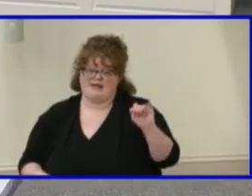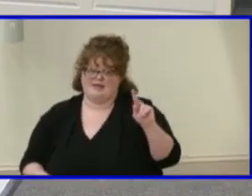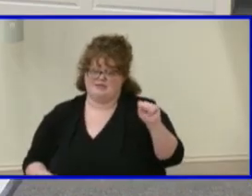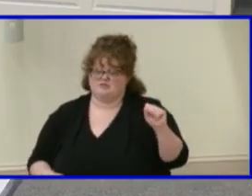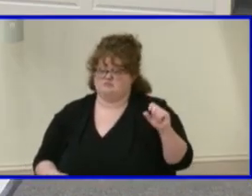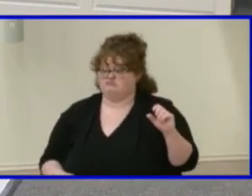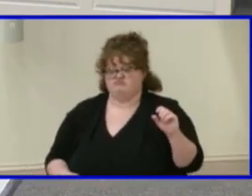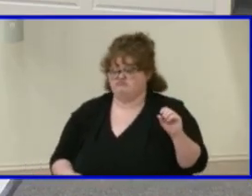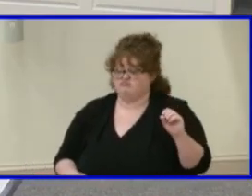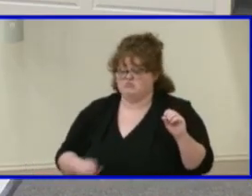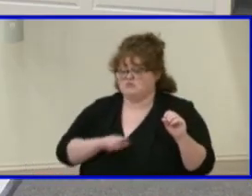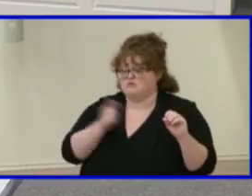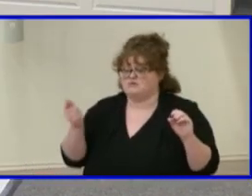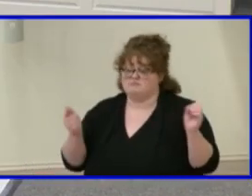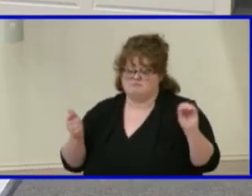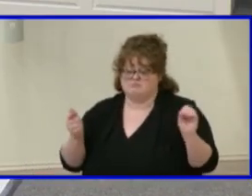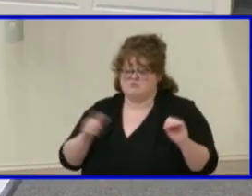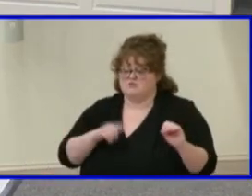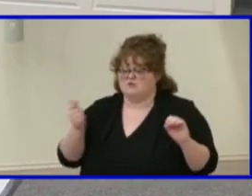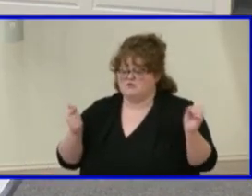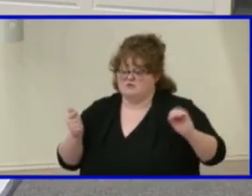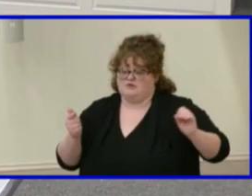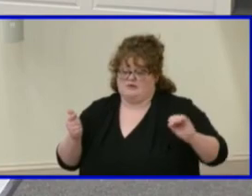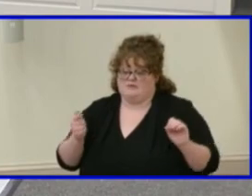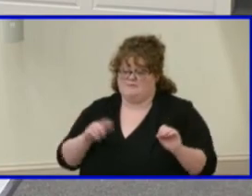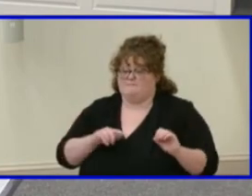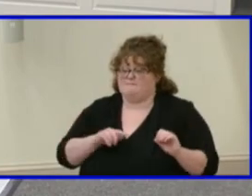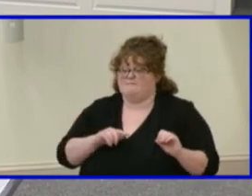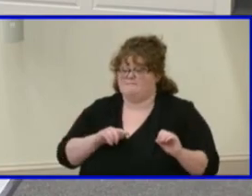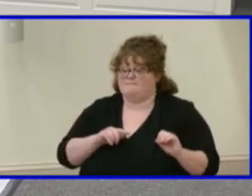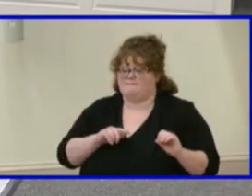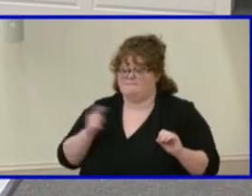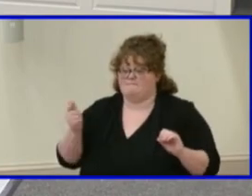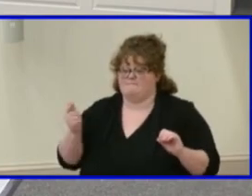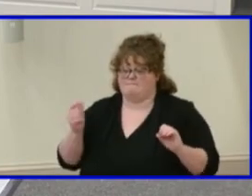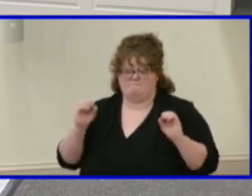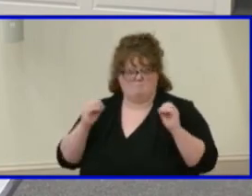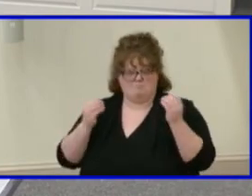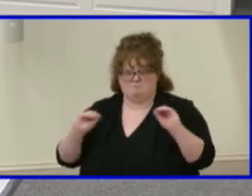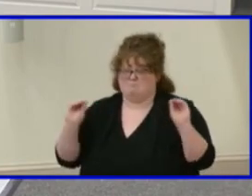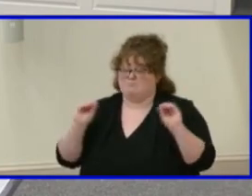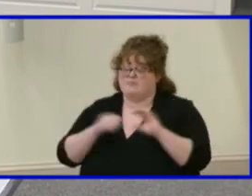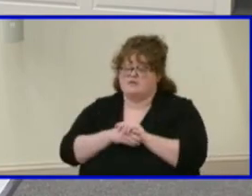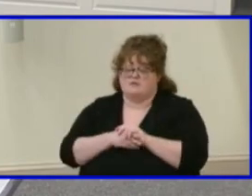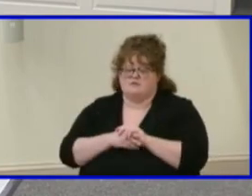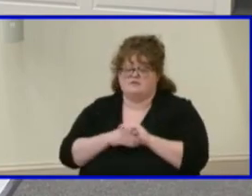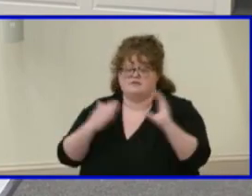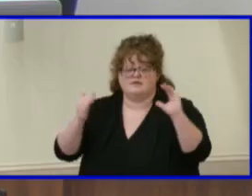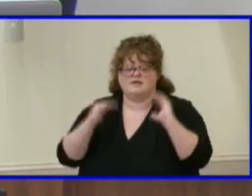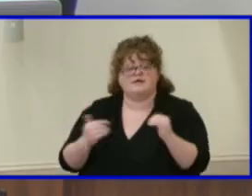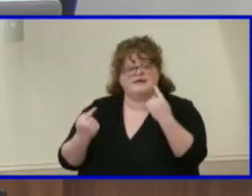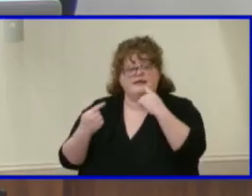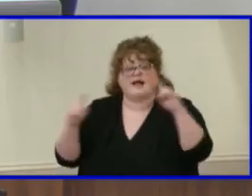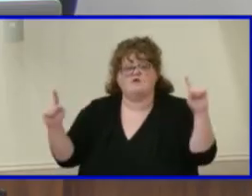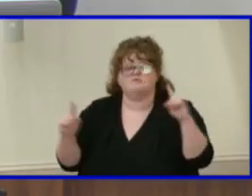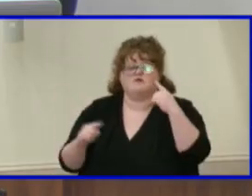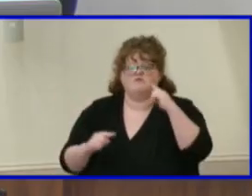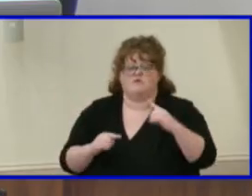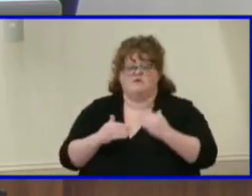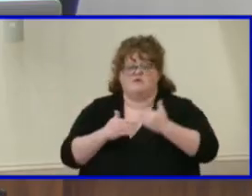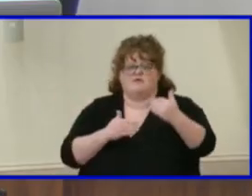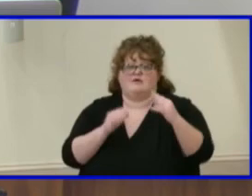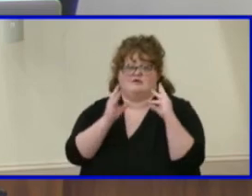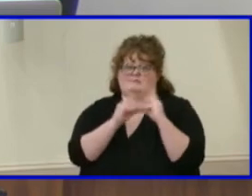Shea. Ms. Kinsella. Ms. Ogburn. No. Next, before we have the announcement of our meeting dates.